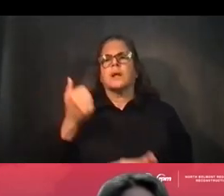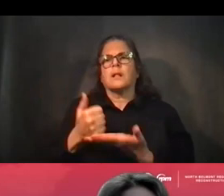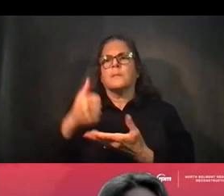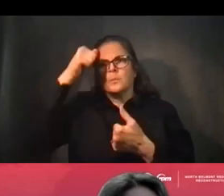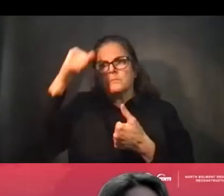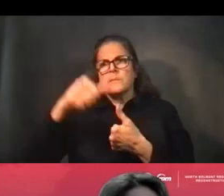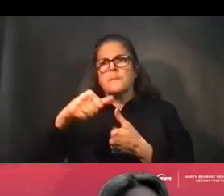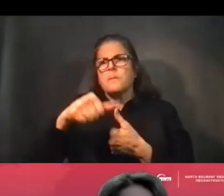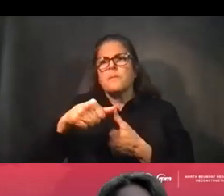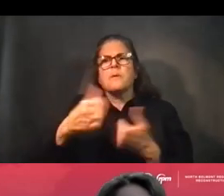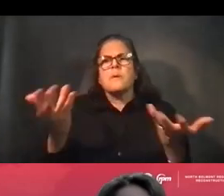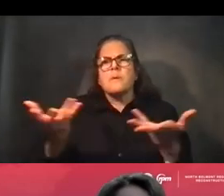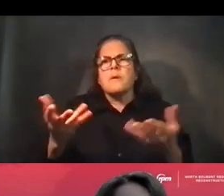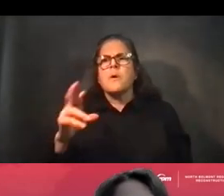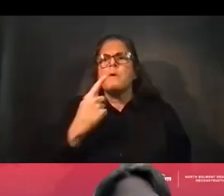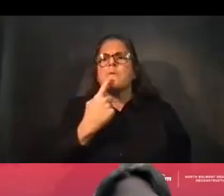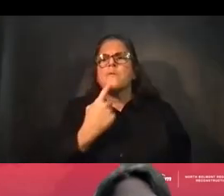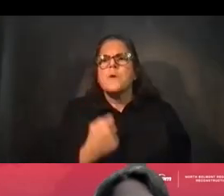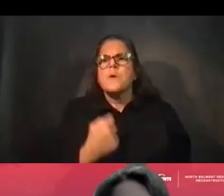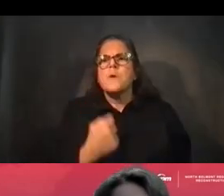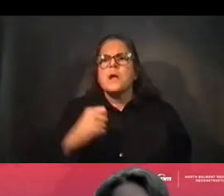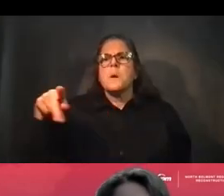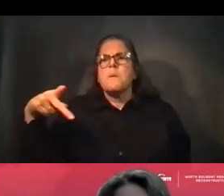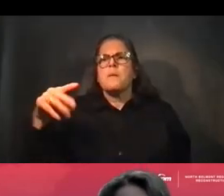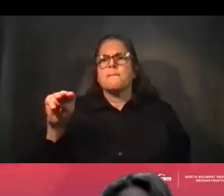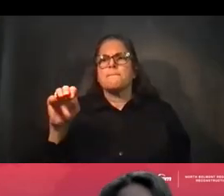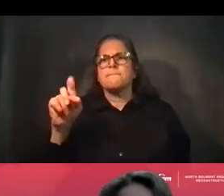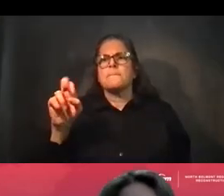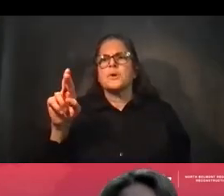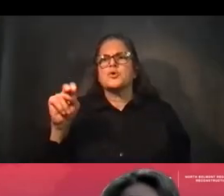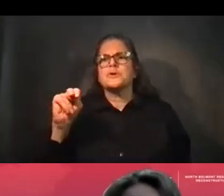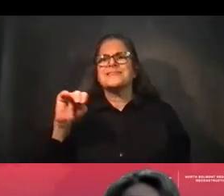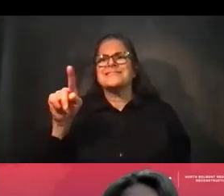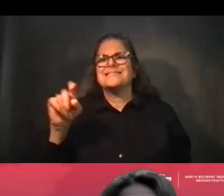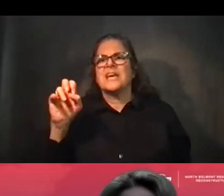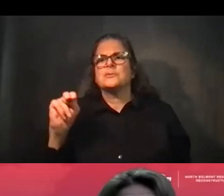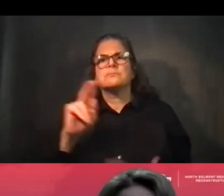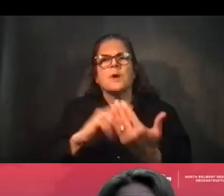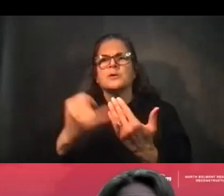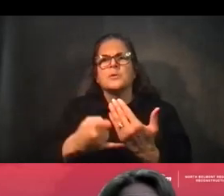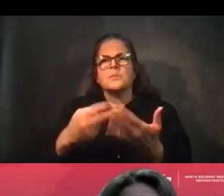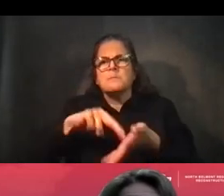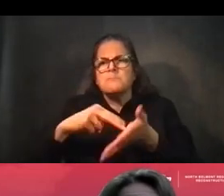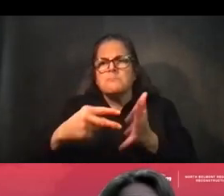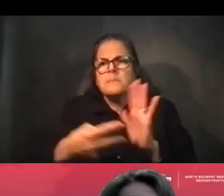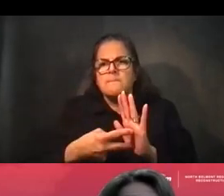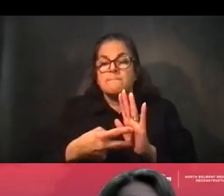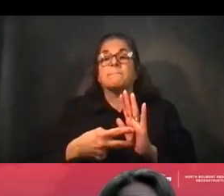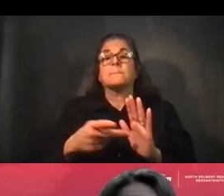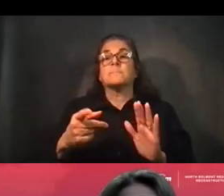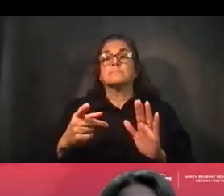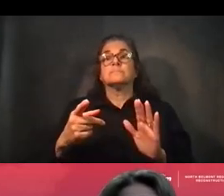and purple modernization project. The red and purple modernization project is actually going to be is is a multi phase